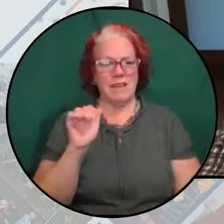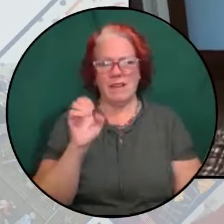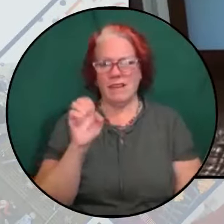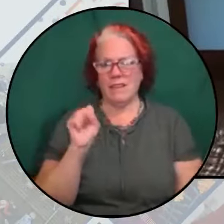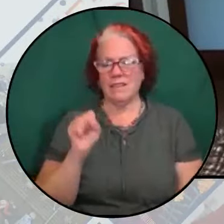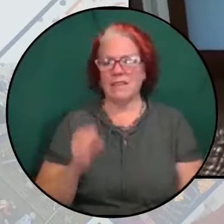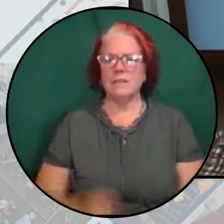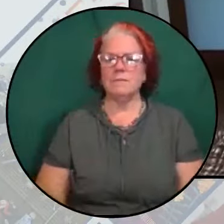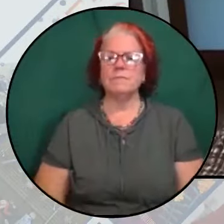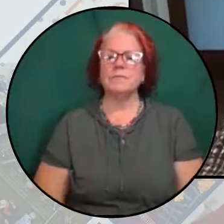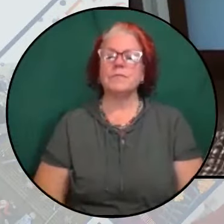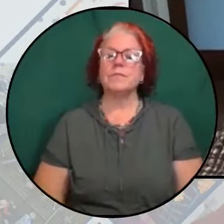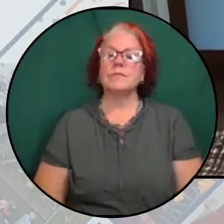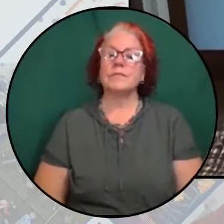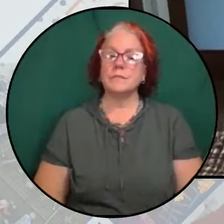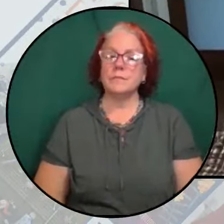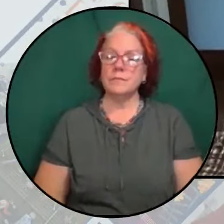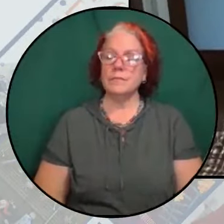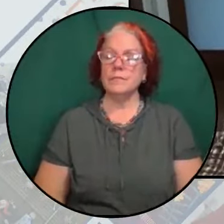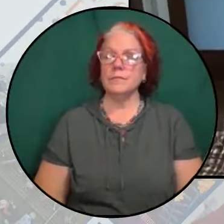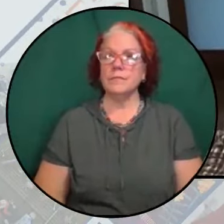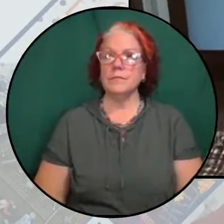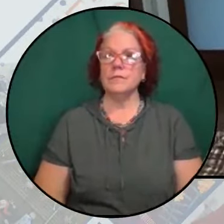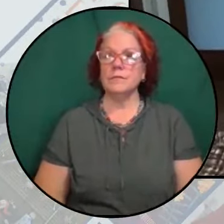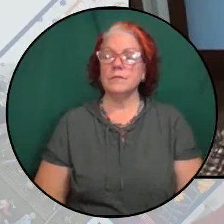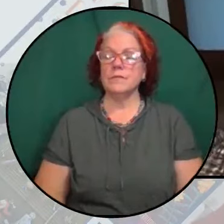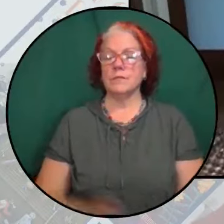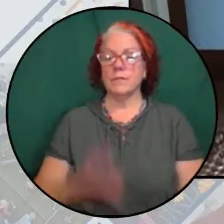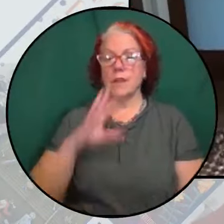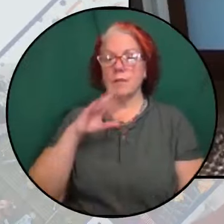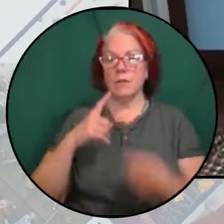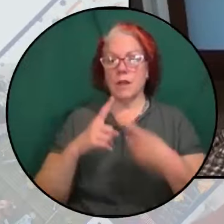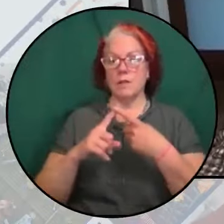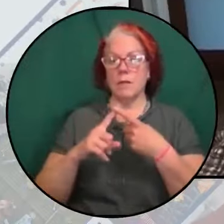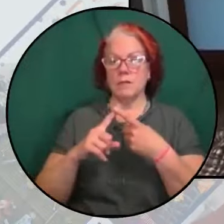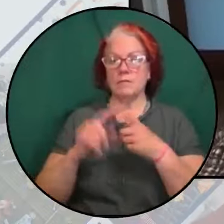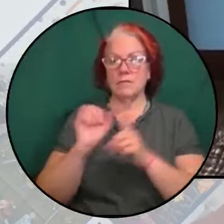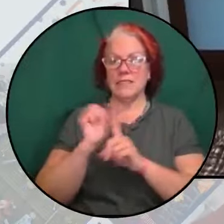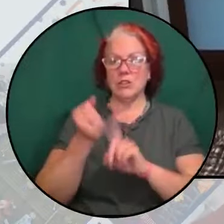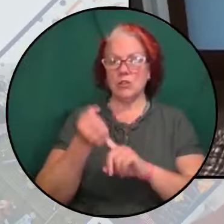and I'm talking about the situation of the police.